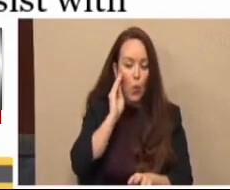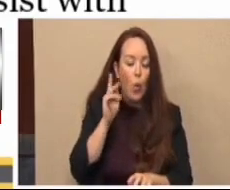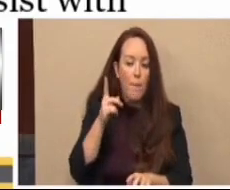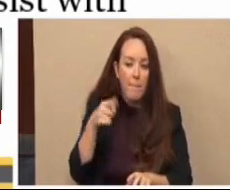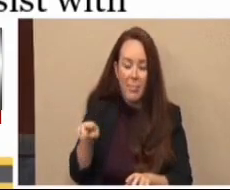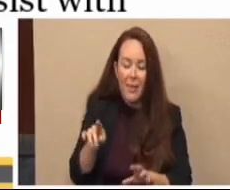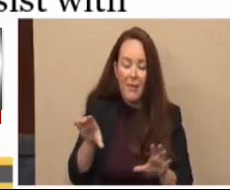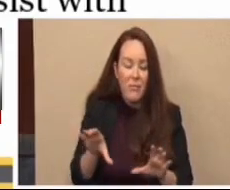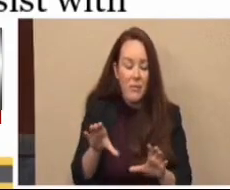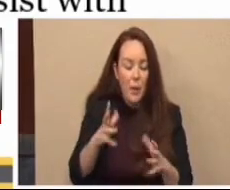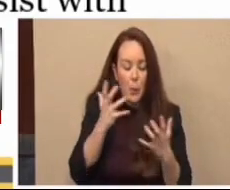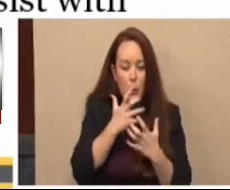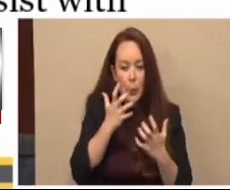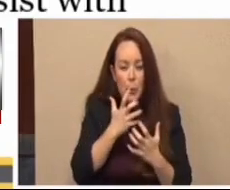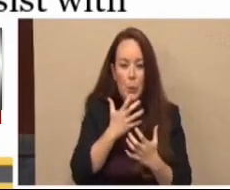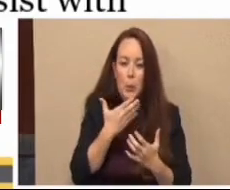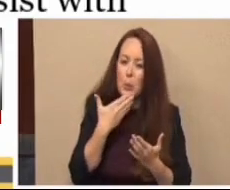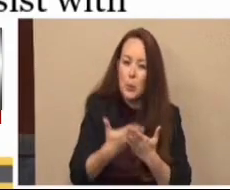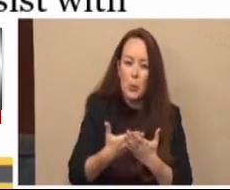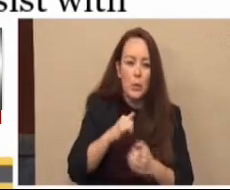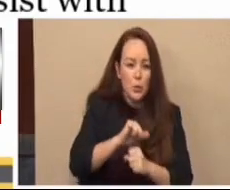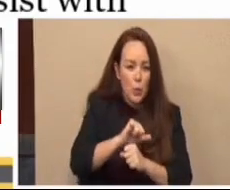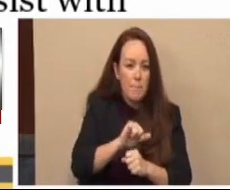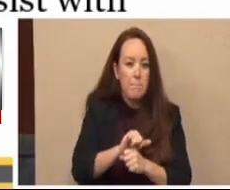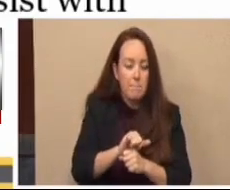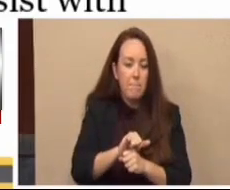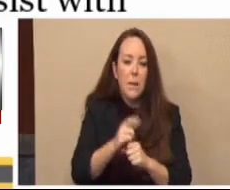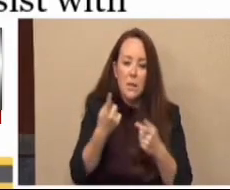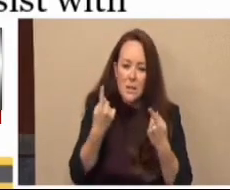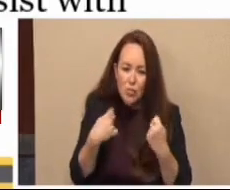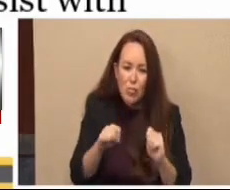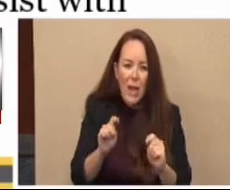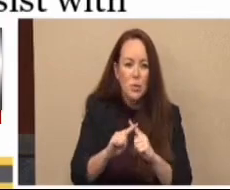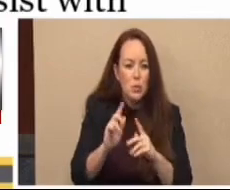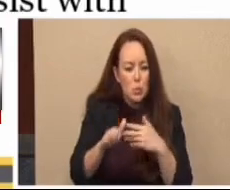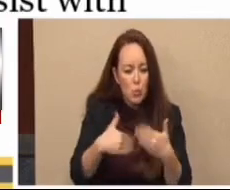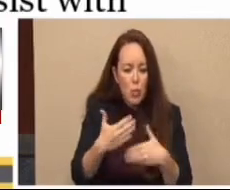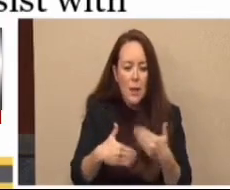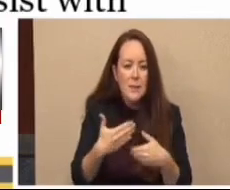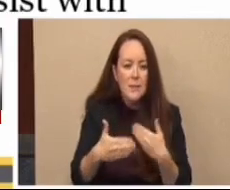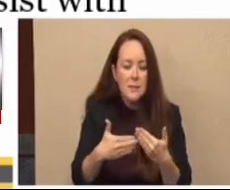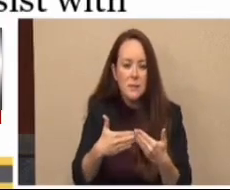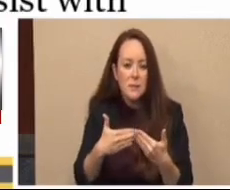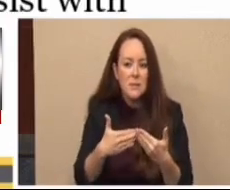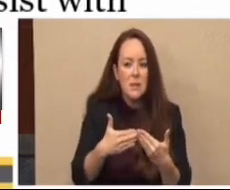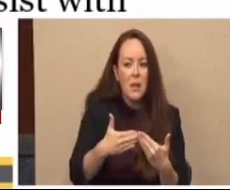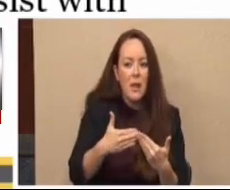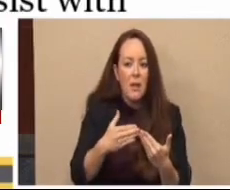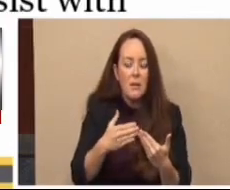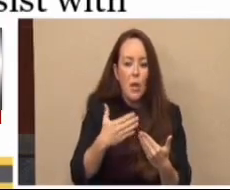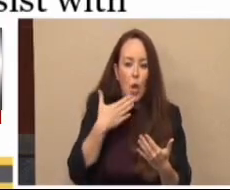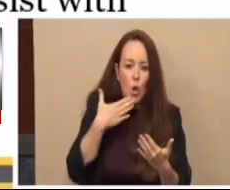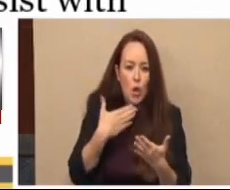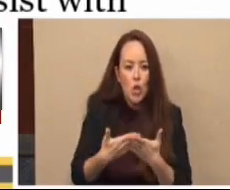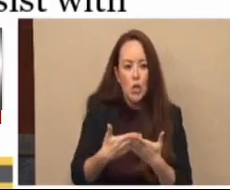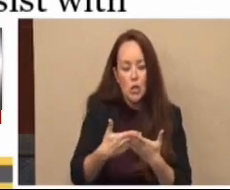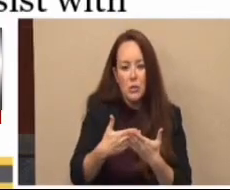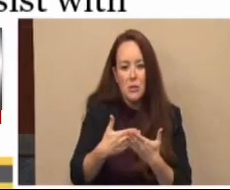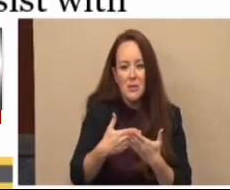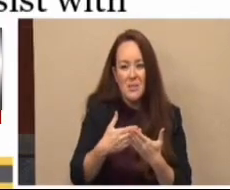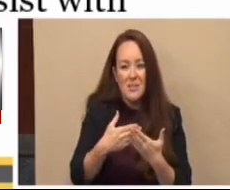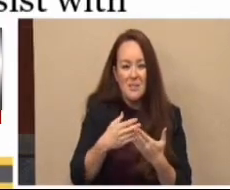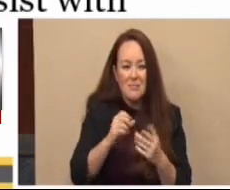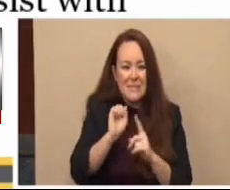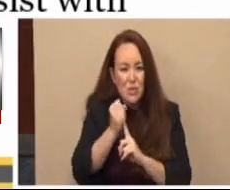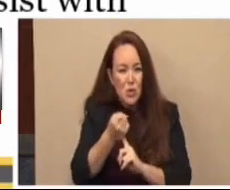an unbelievable job of trying to process a very dignified situation